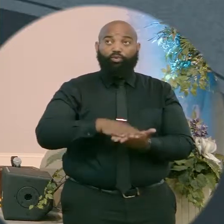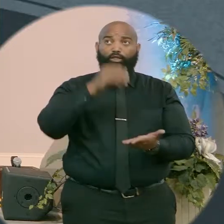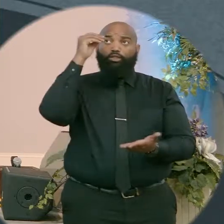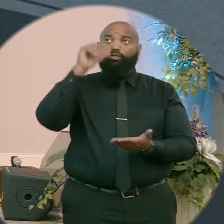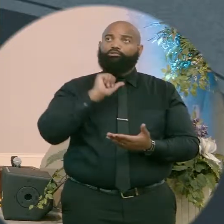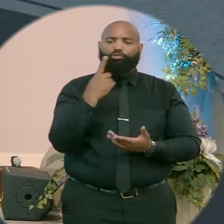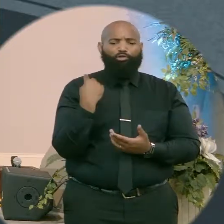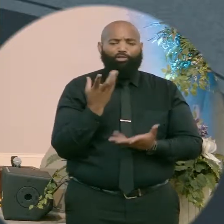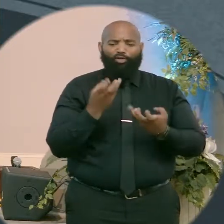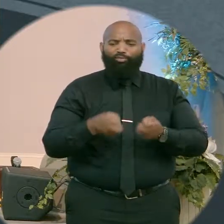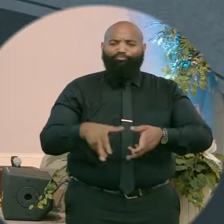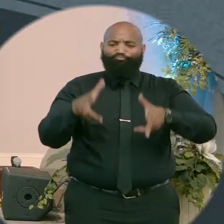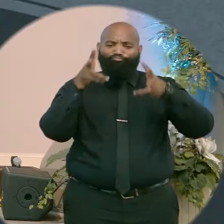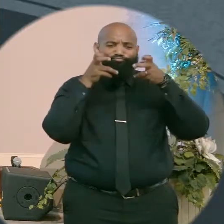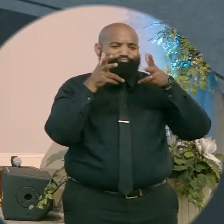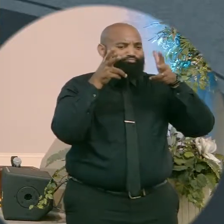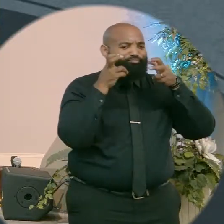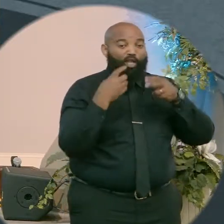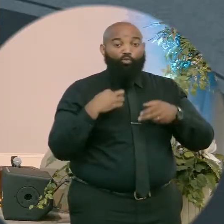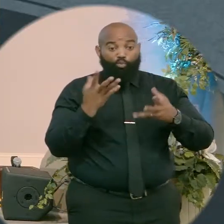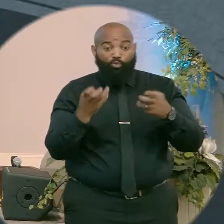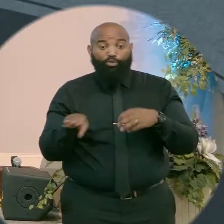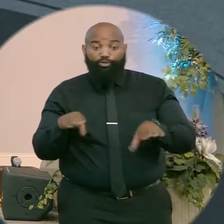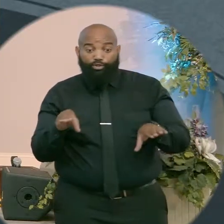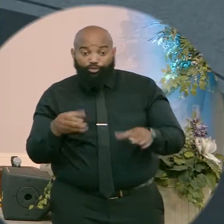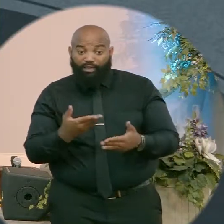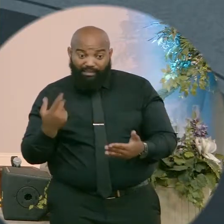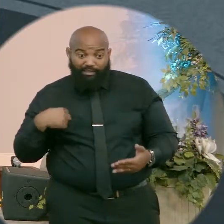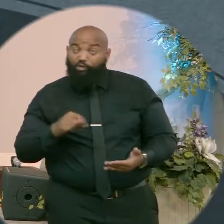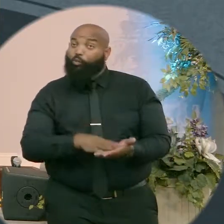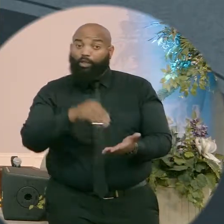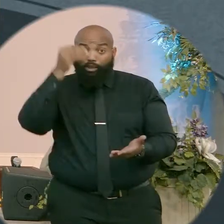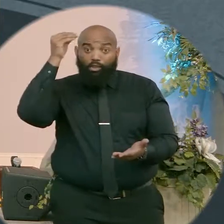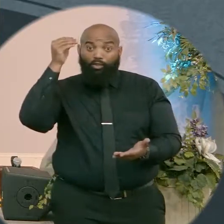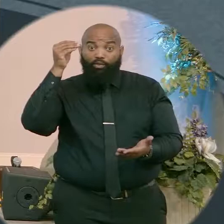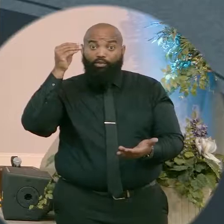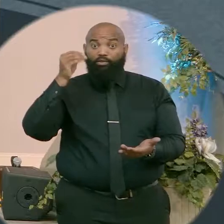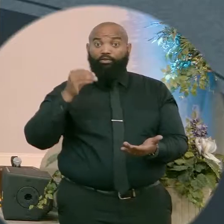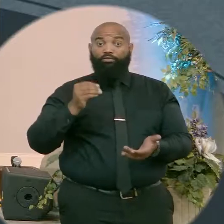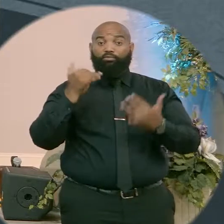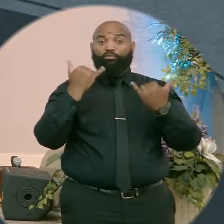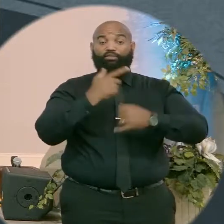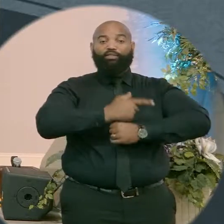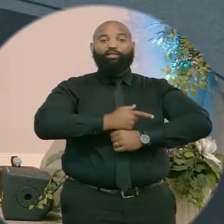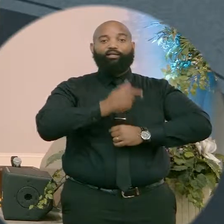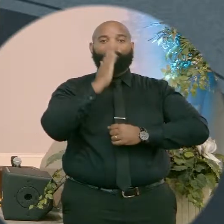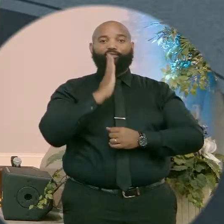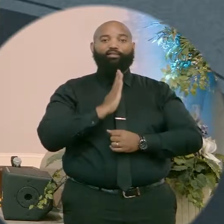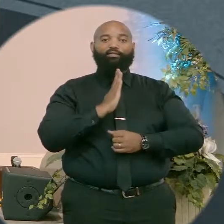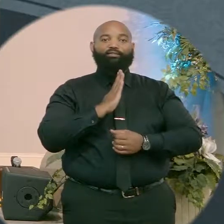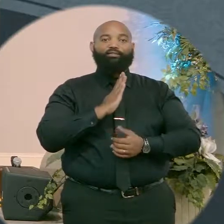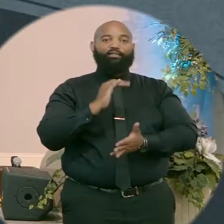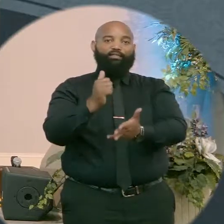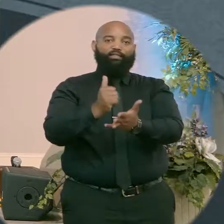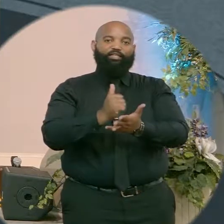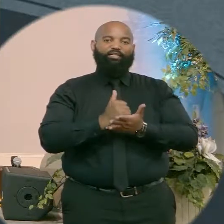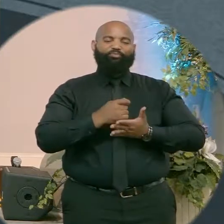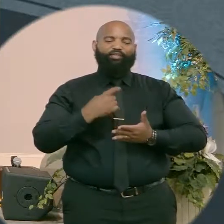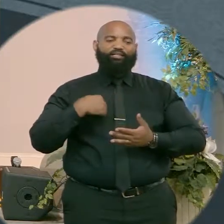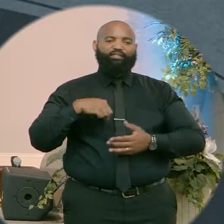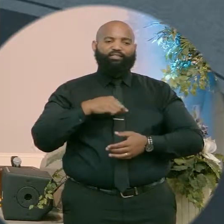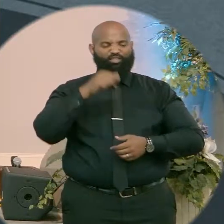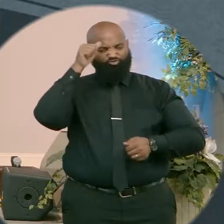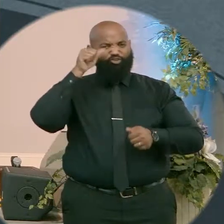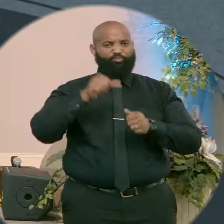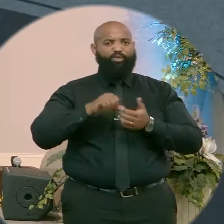want to just be hearers of the word. We want to be doers. So today, God, we ask that you write this word on our heart and may